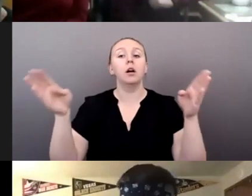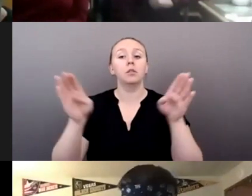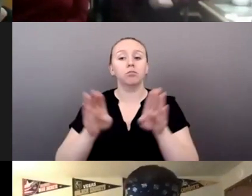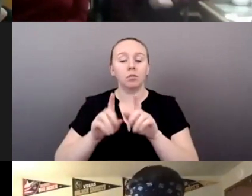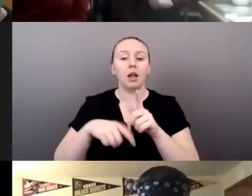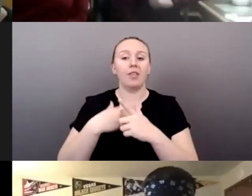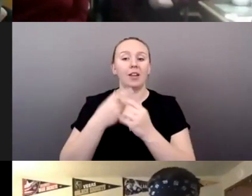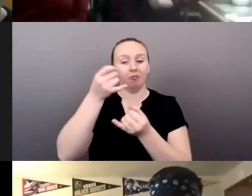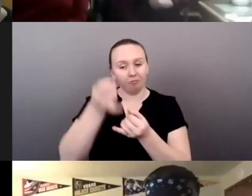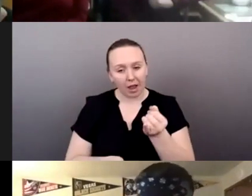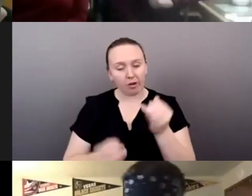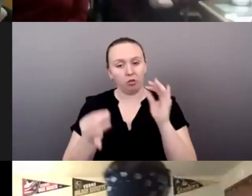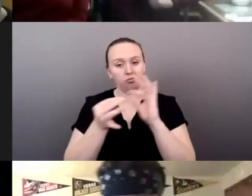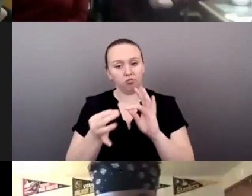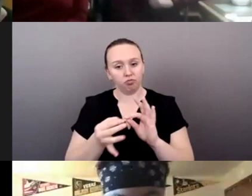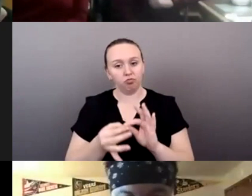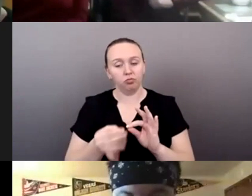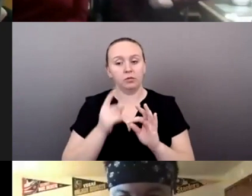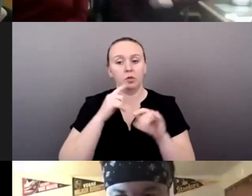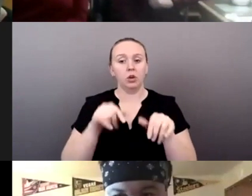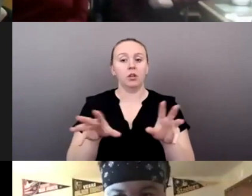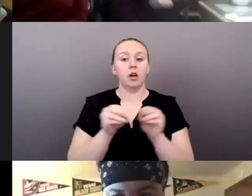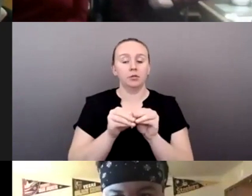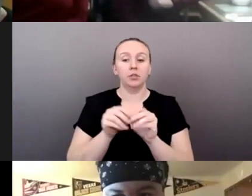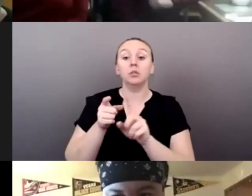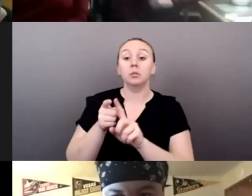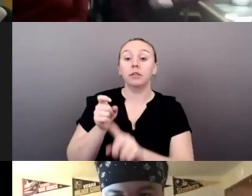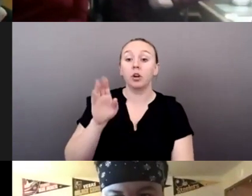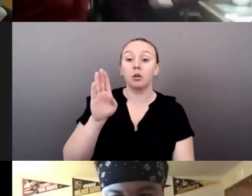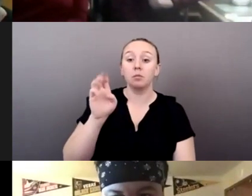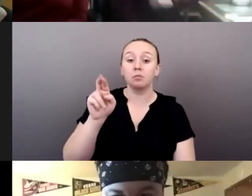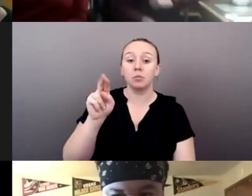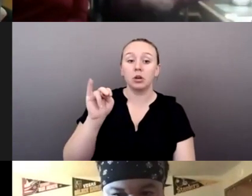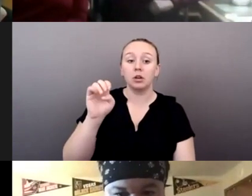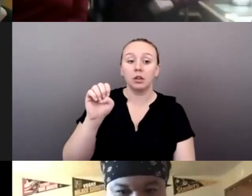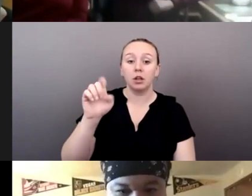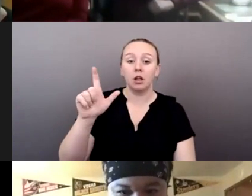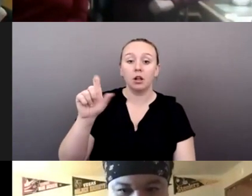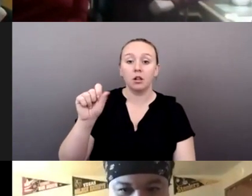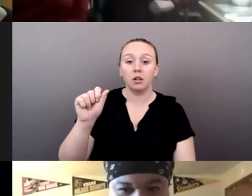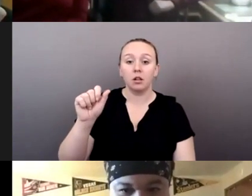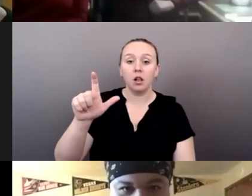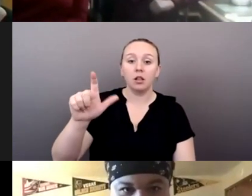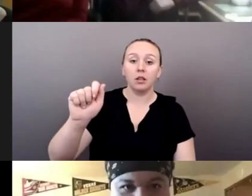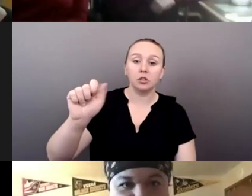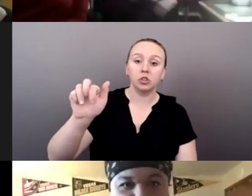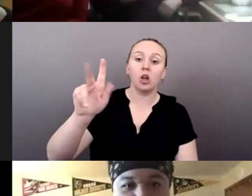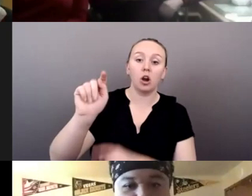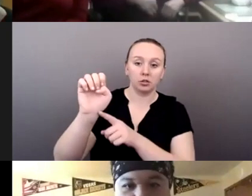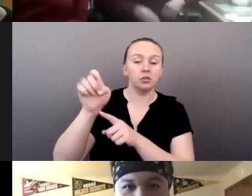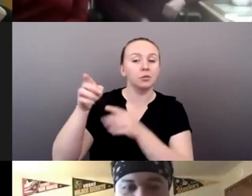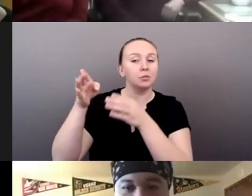final and closing remarks for this conference will be from Bernie Lessart, who is, uh, somebody that I very much love and